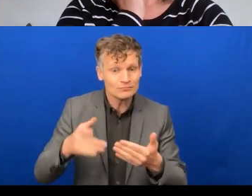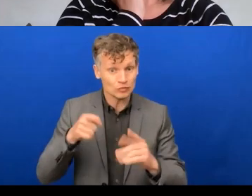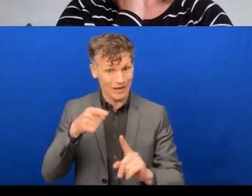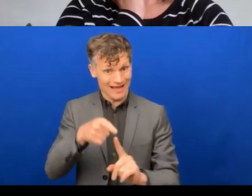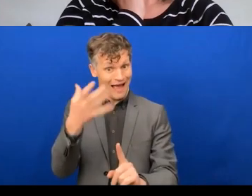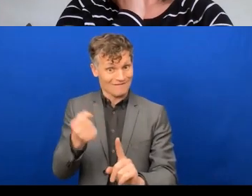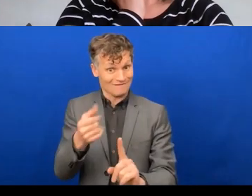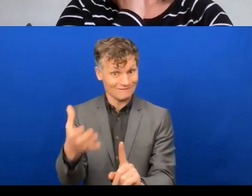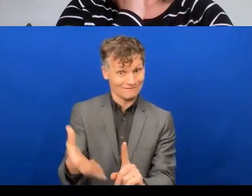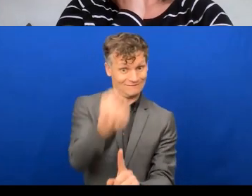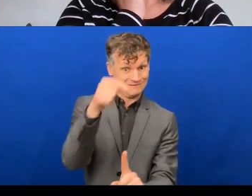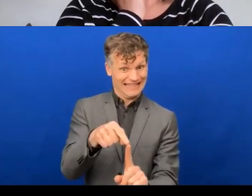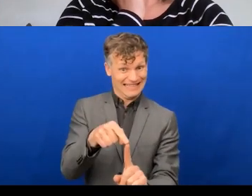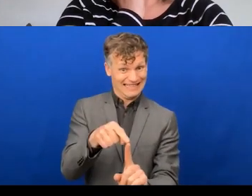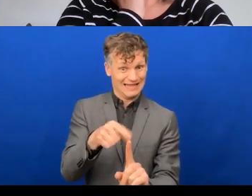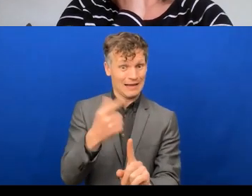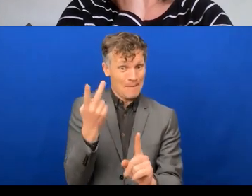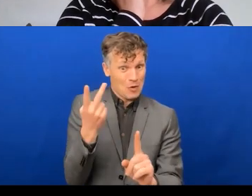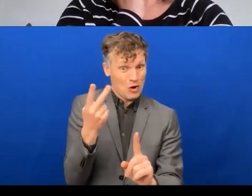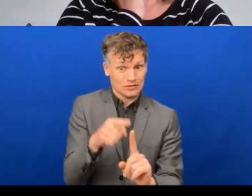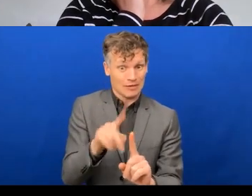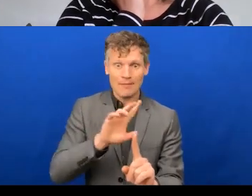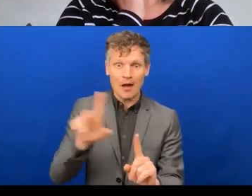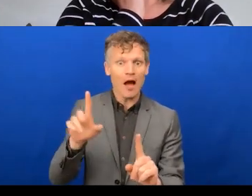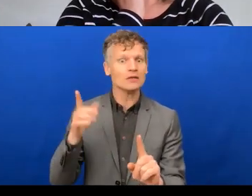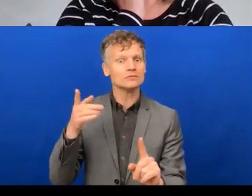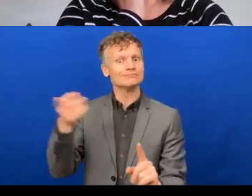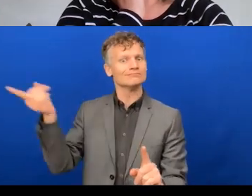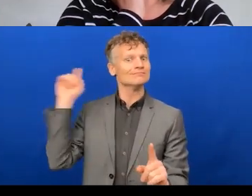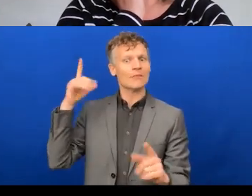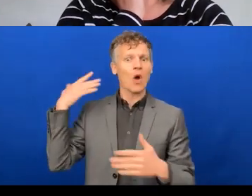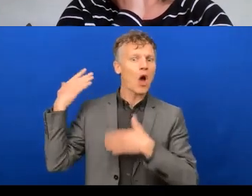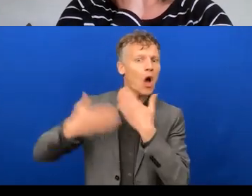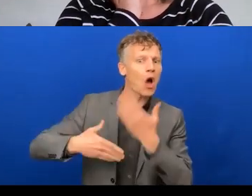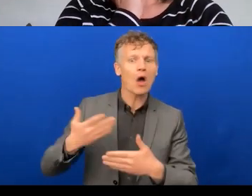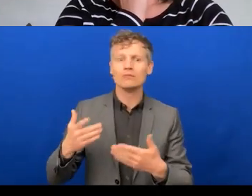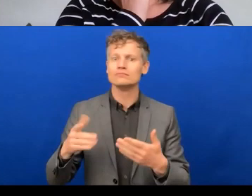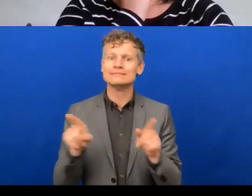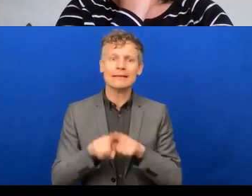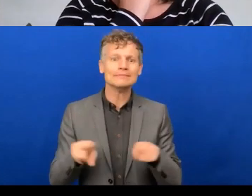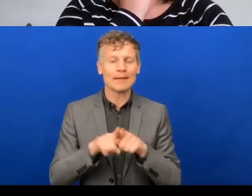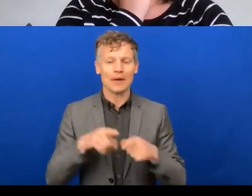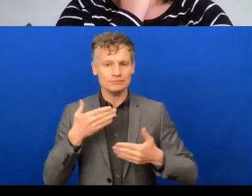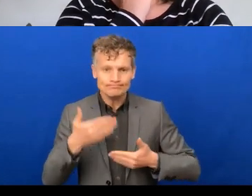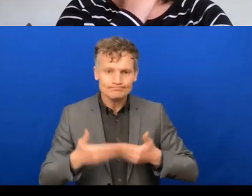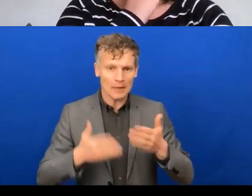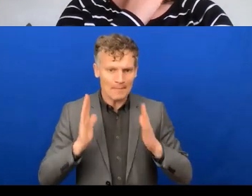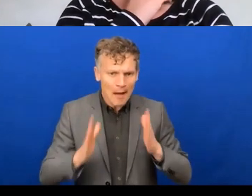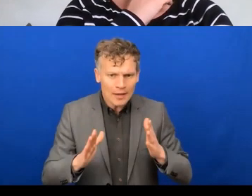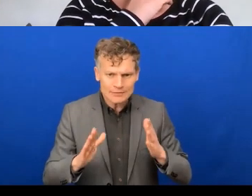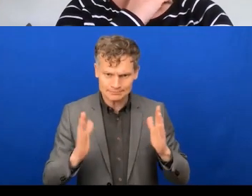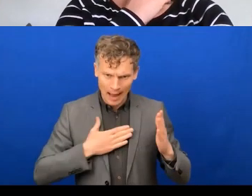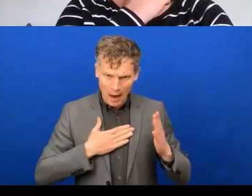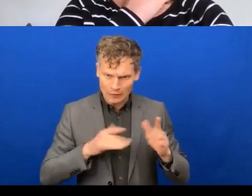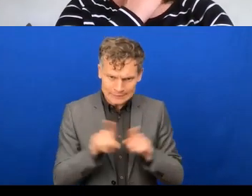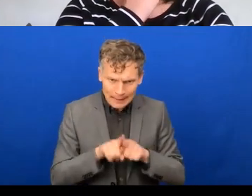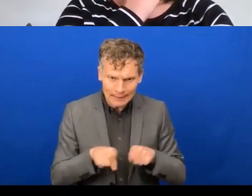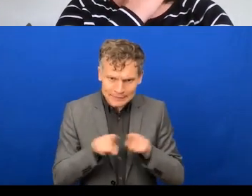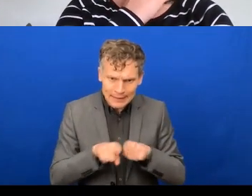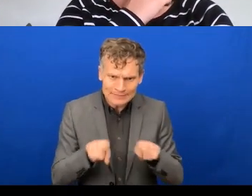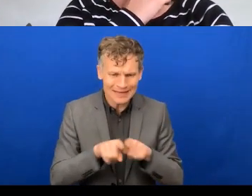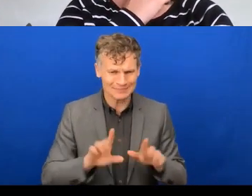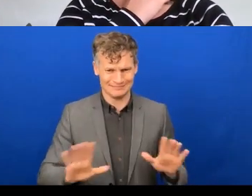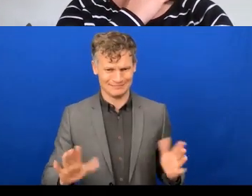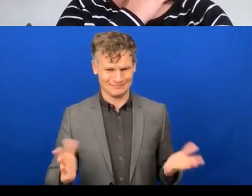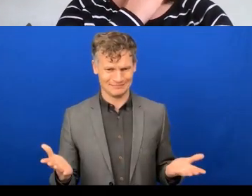presenteeism, which of course COVID has blown away, and sort of hours on the clock, start